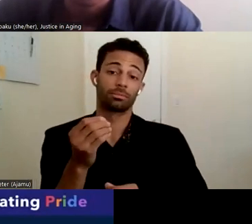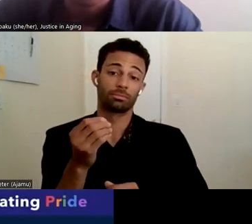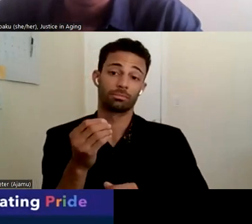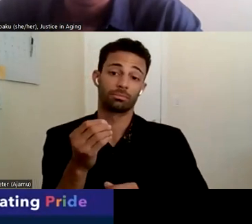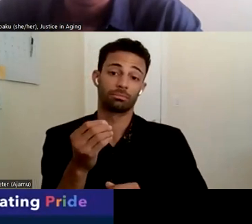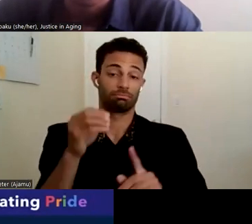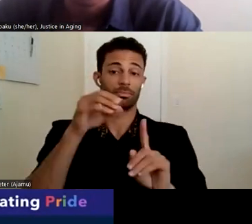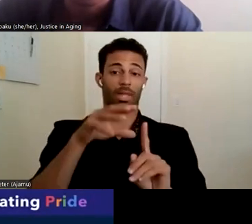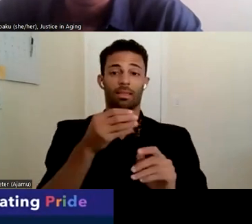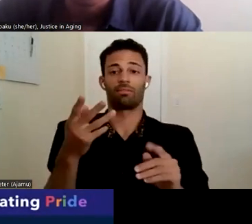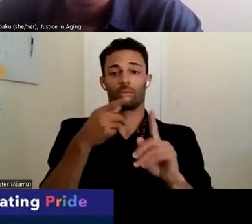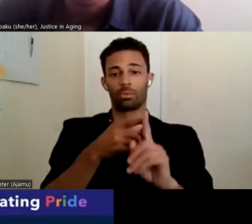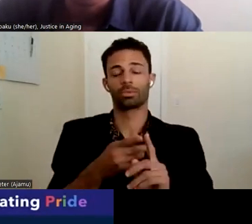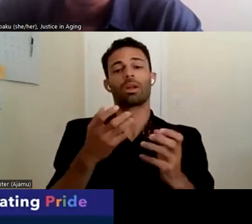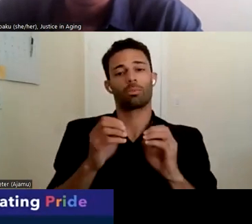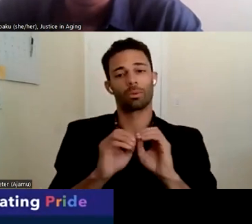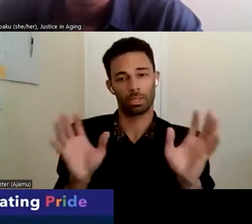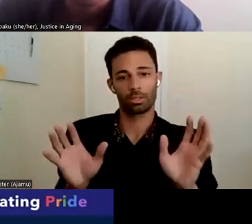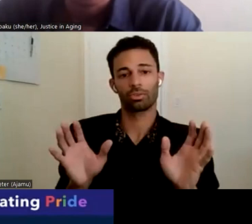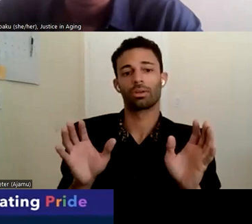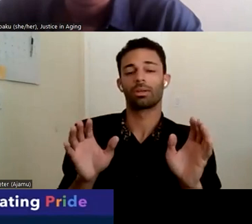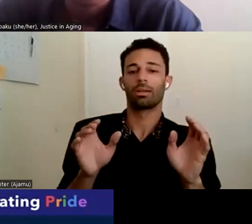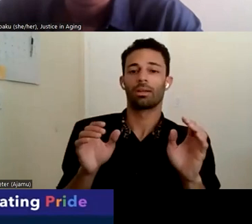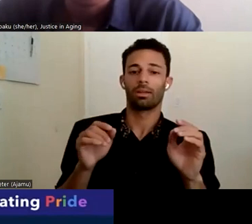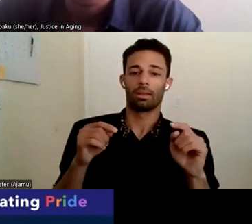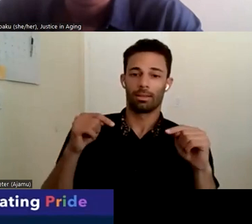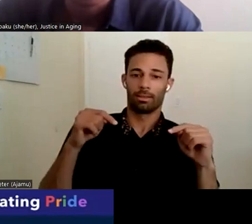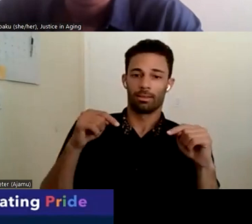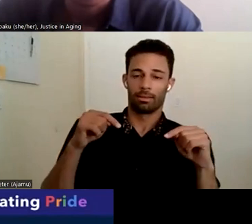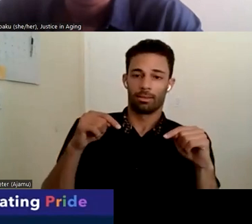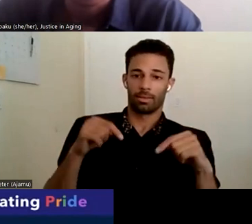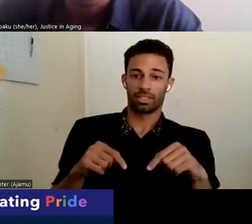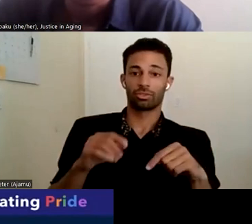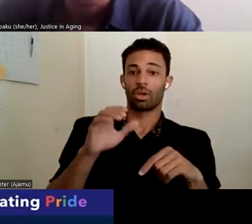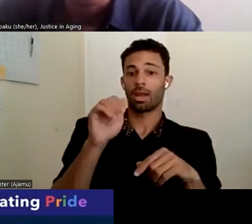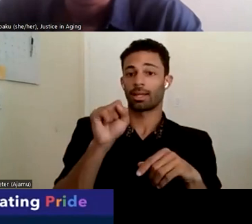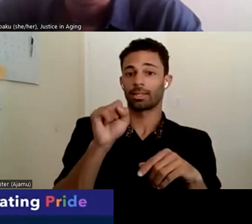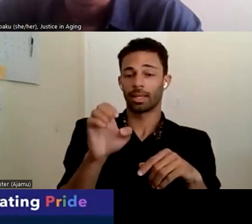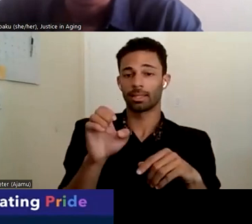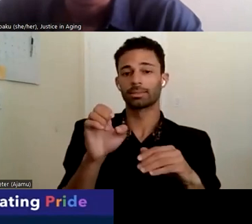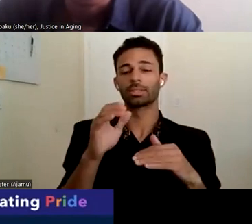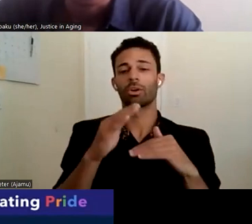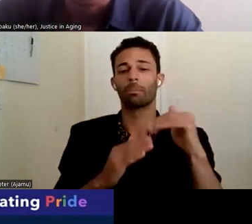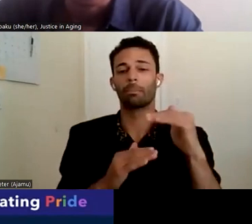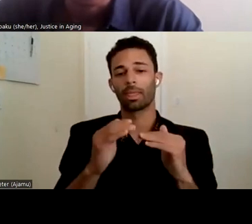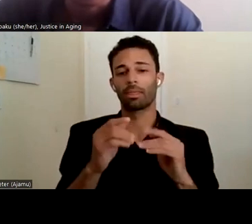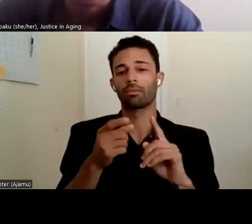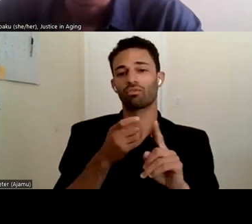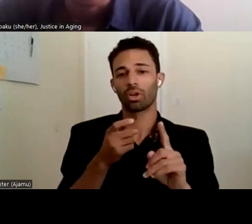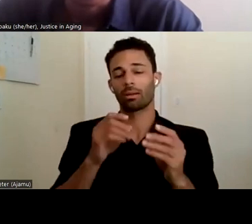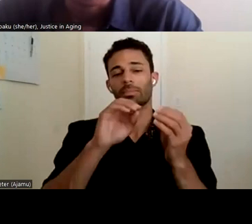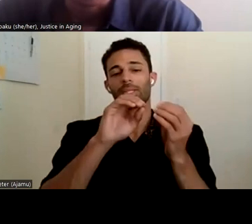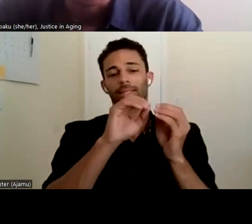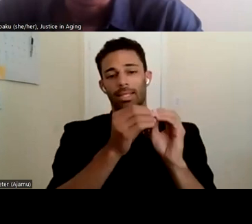few points when I just want to be clear that these are cases that are built on data and